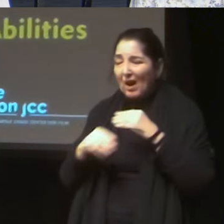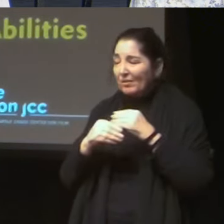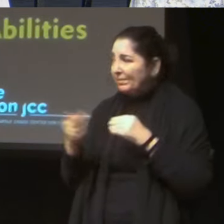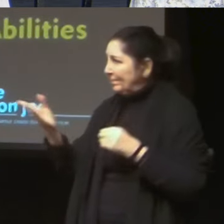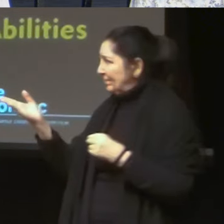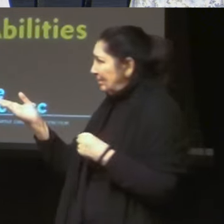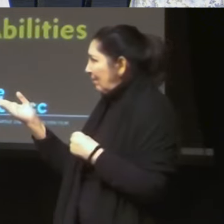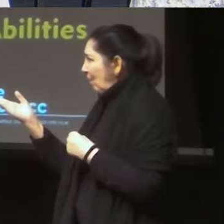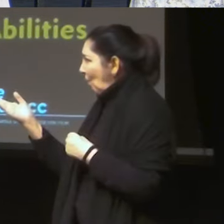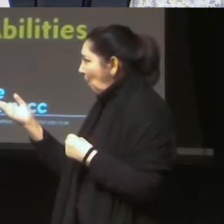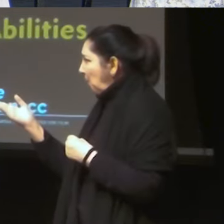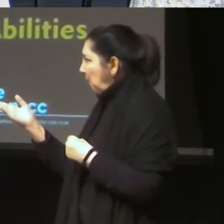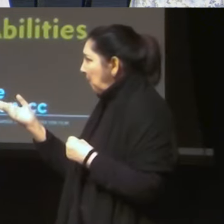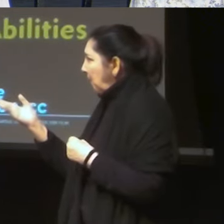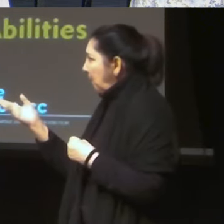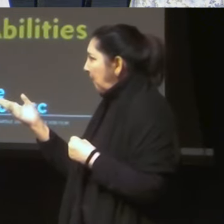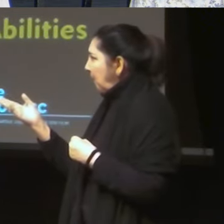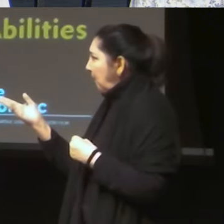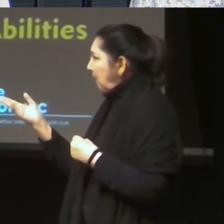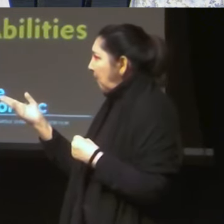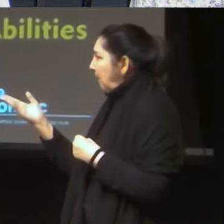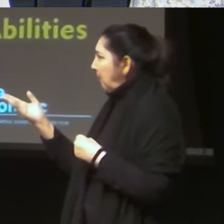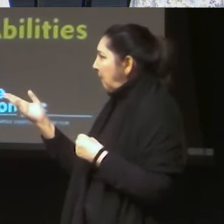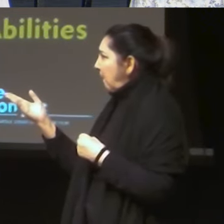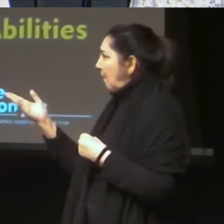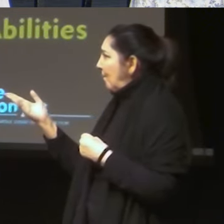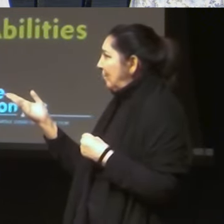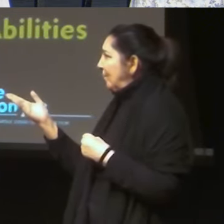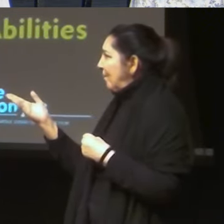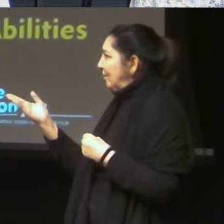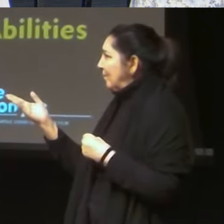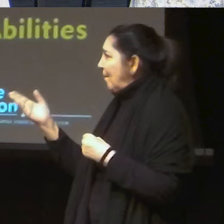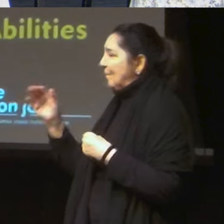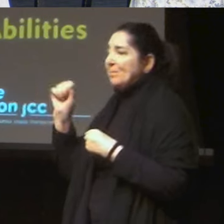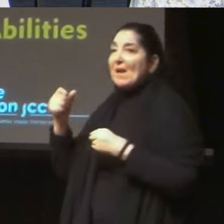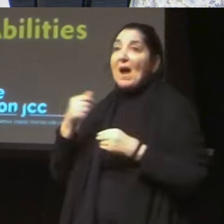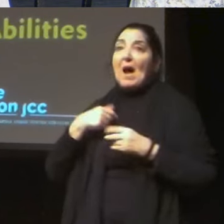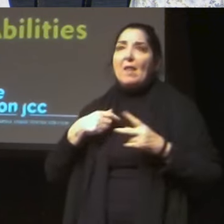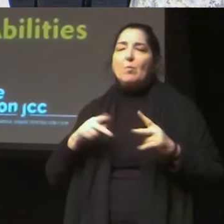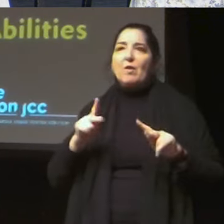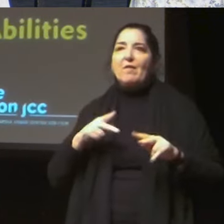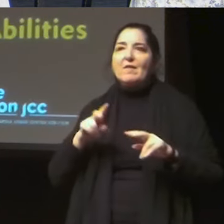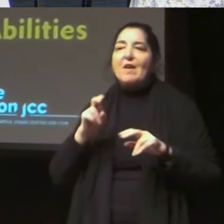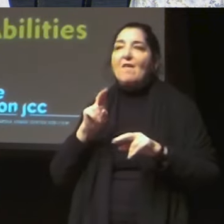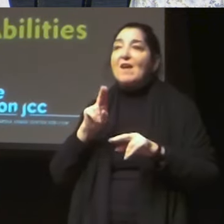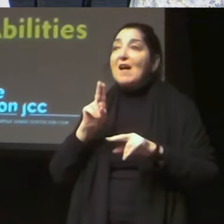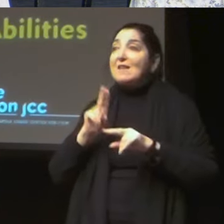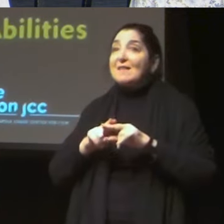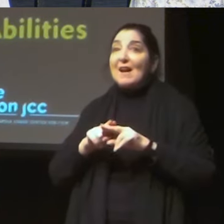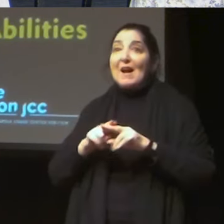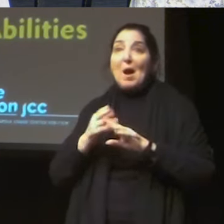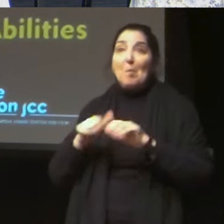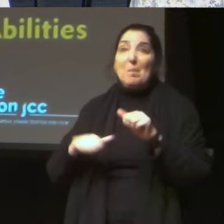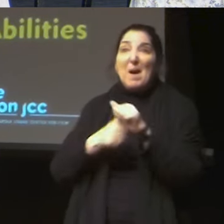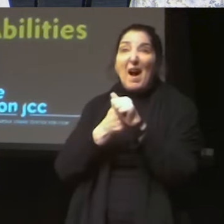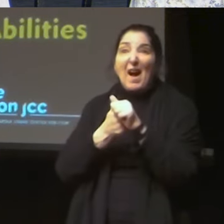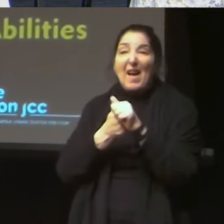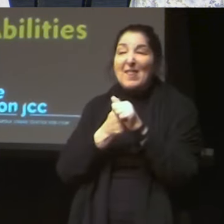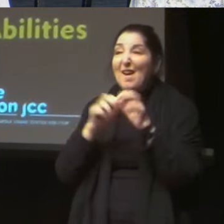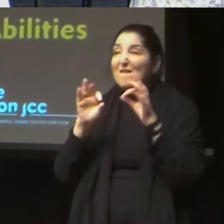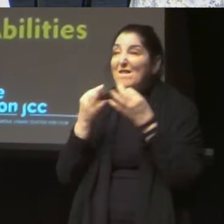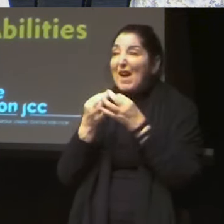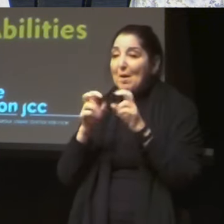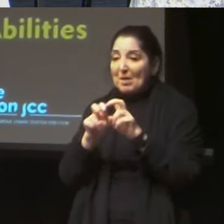this with folks. And I, one of the things that was so fascinating for me as a disability rights advocate and a former sex crimes prosecutor.